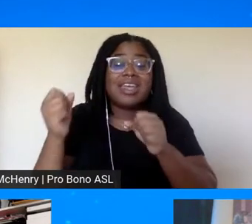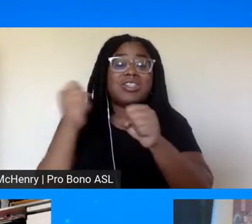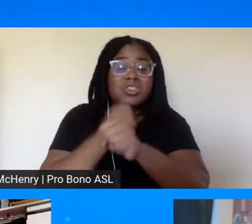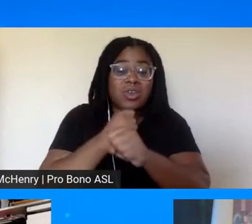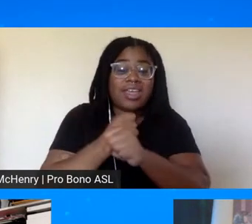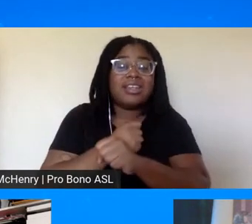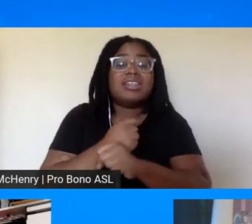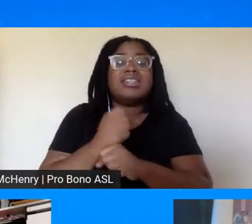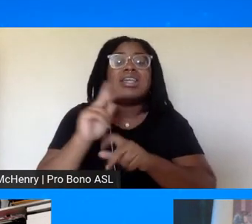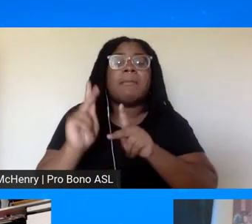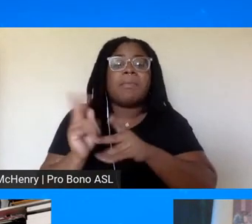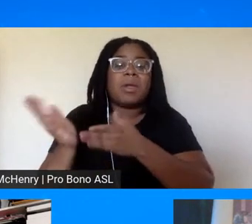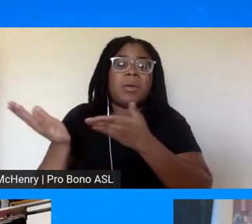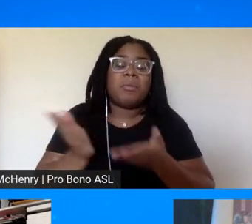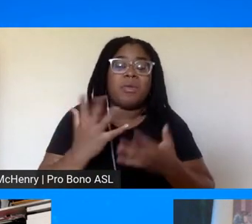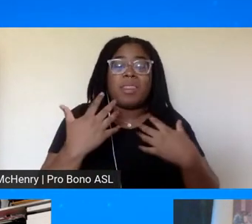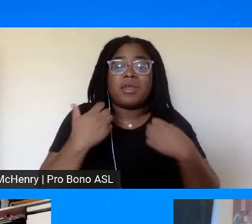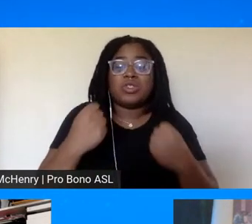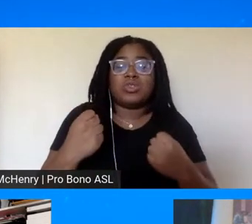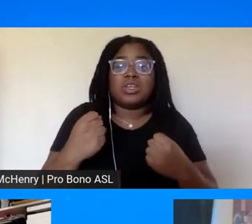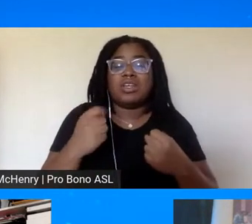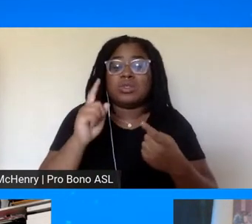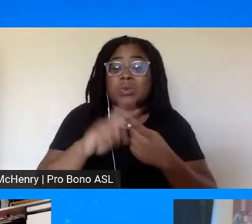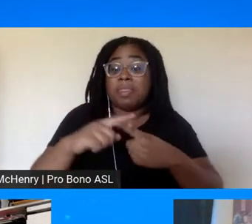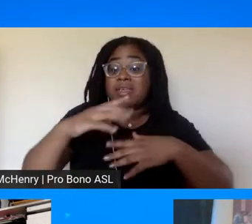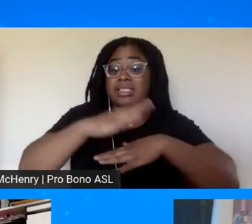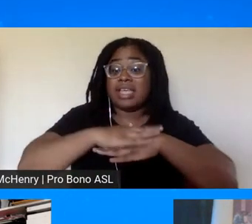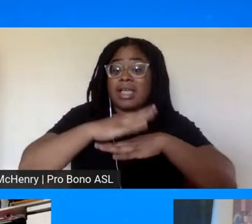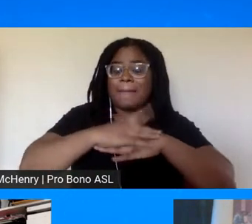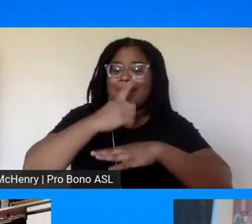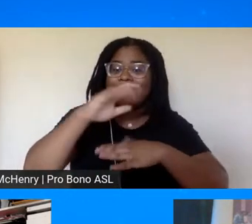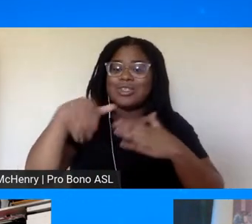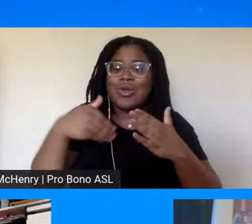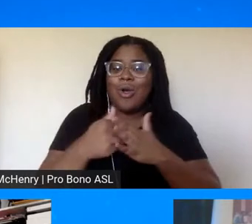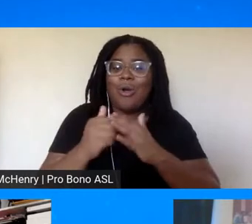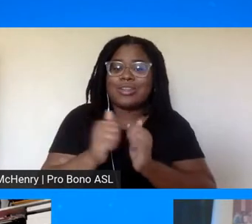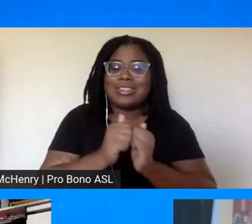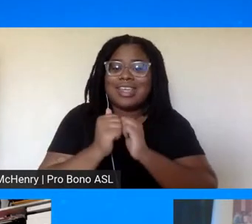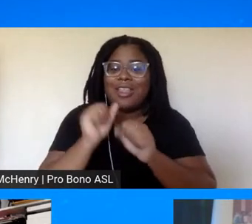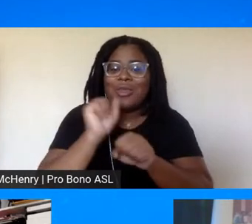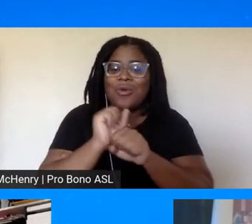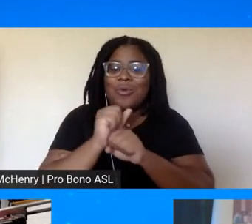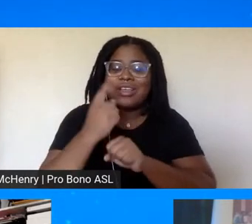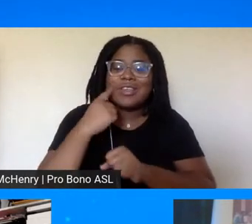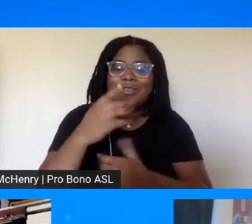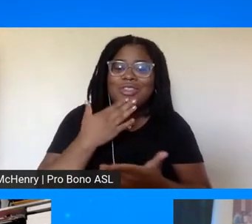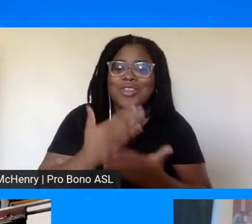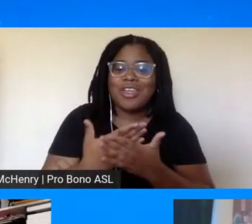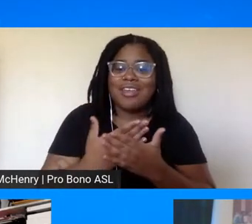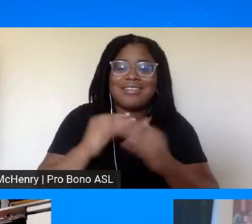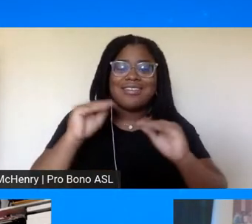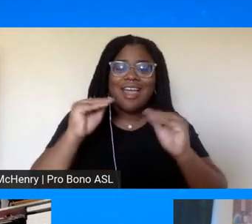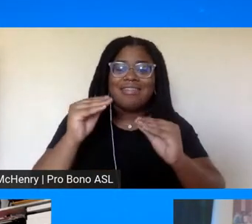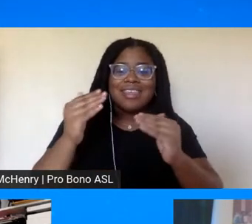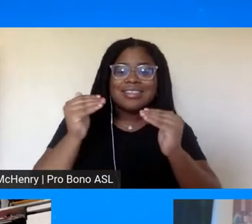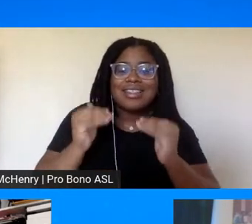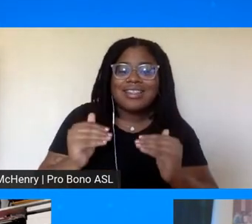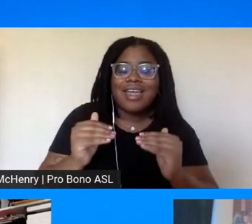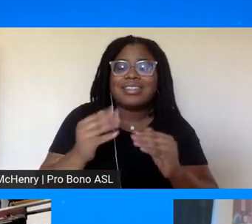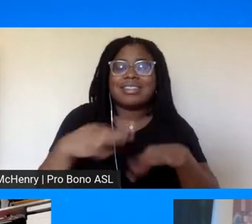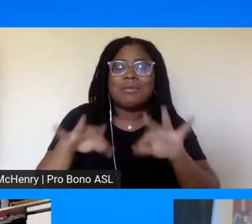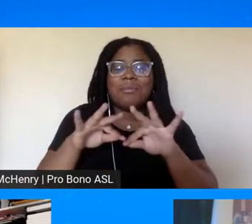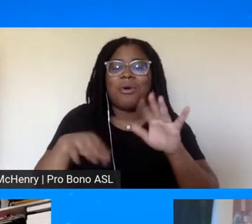their strengths to the table because it all works together for the good. You know, nothing is less important than the other. Those people who